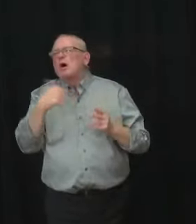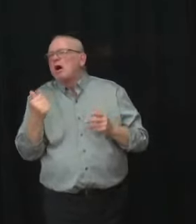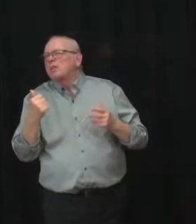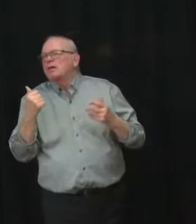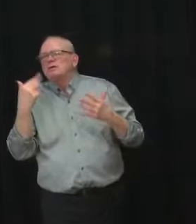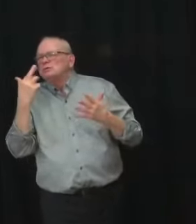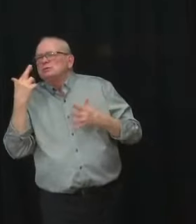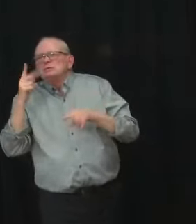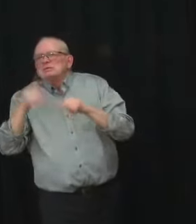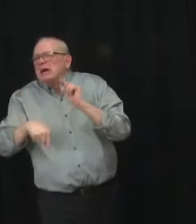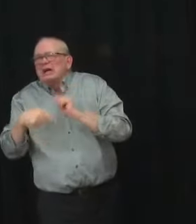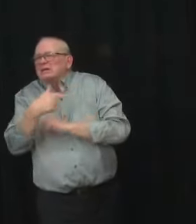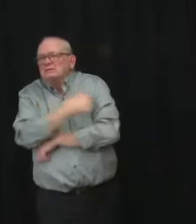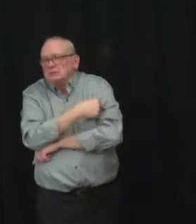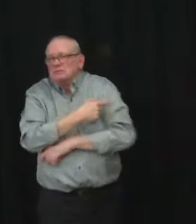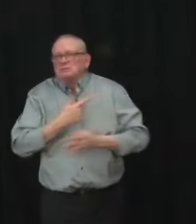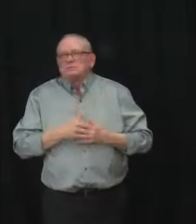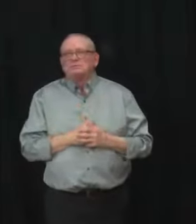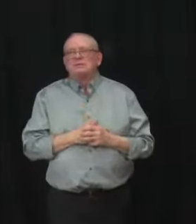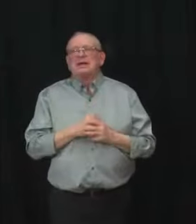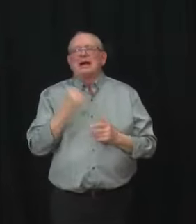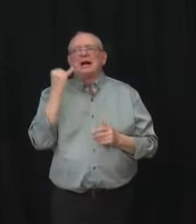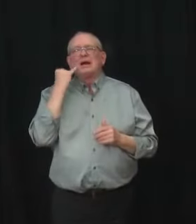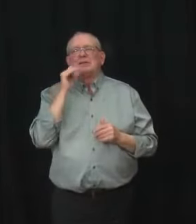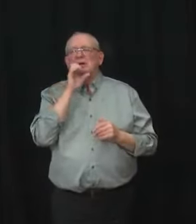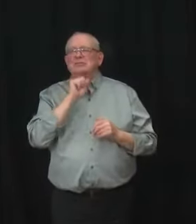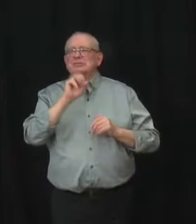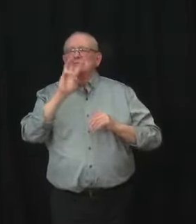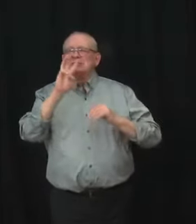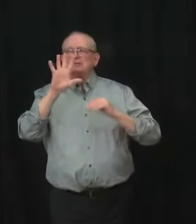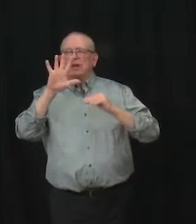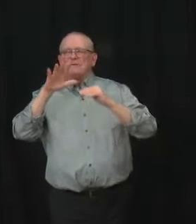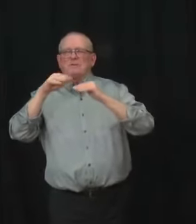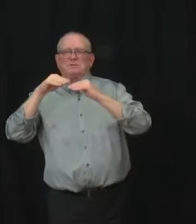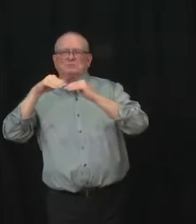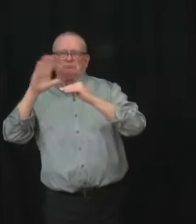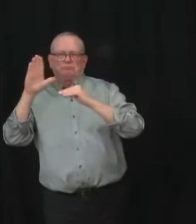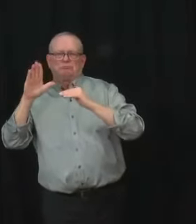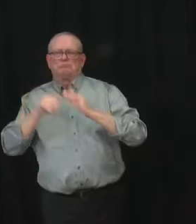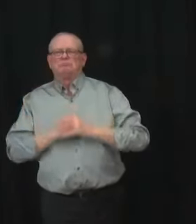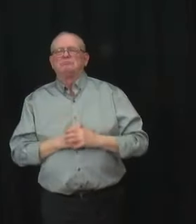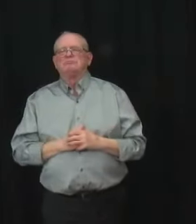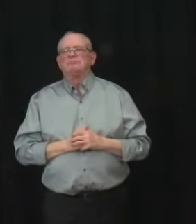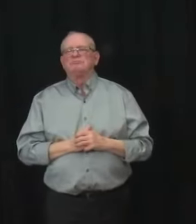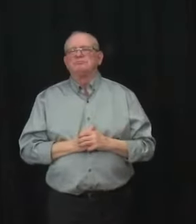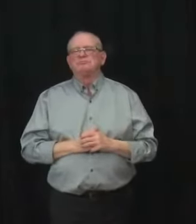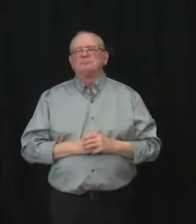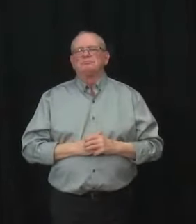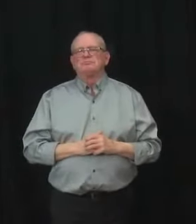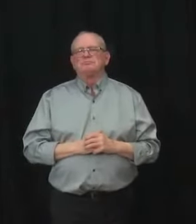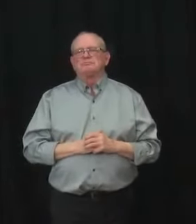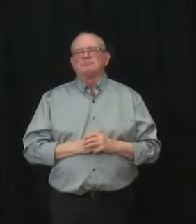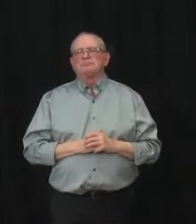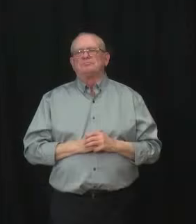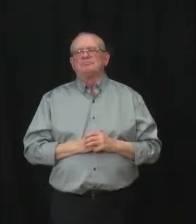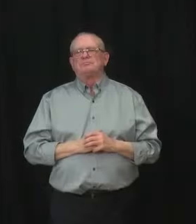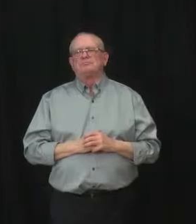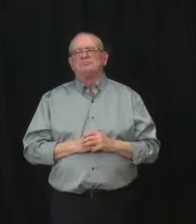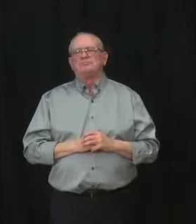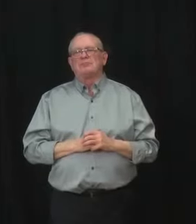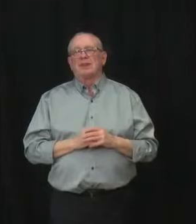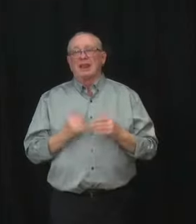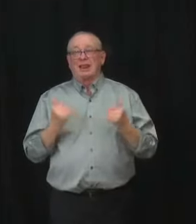patient must have a PCR confirmed COVID-19 infection. Due to such a limited initial supply,